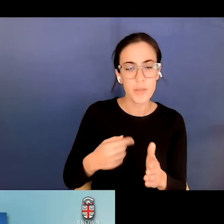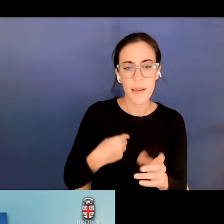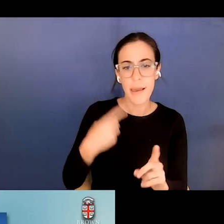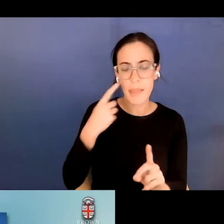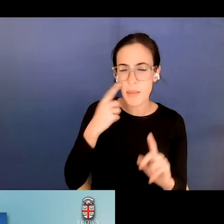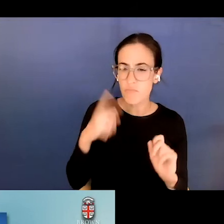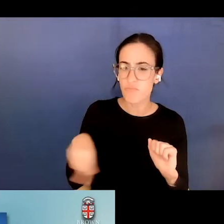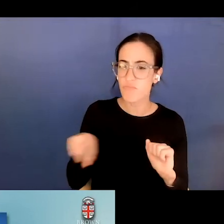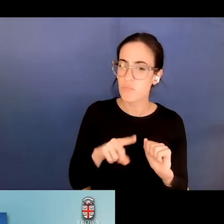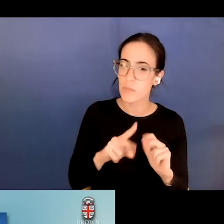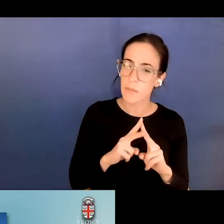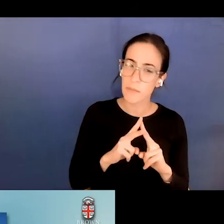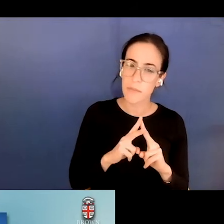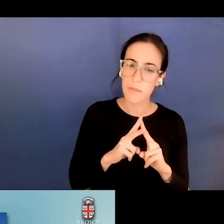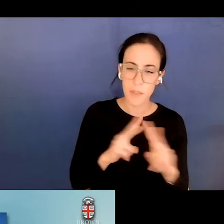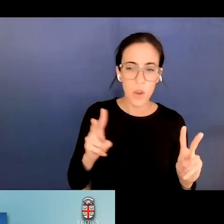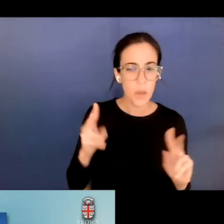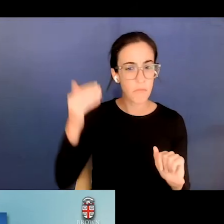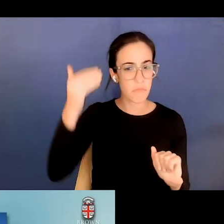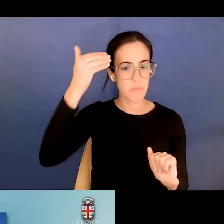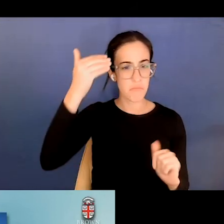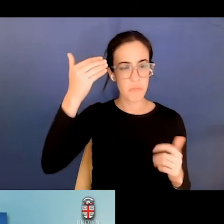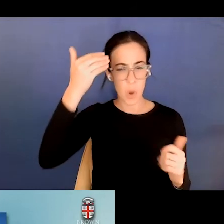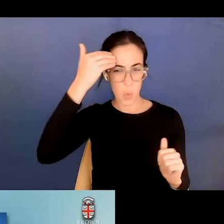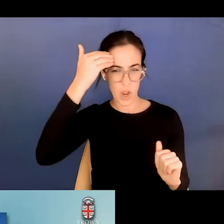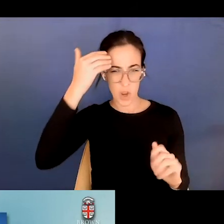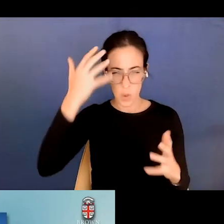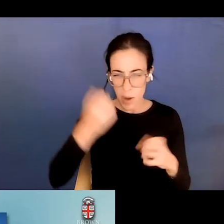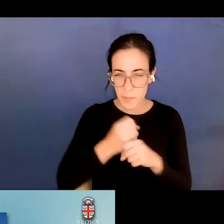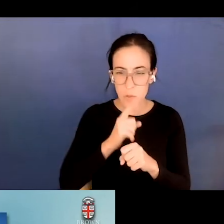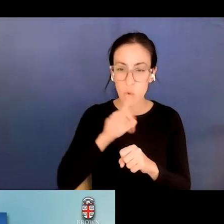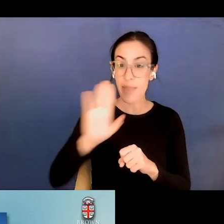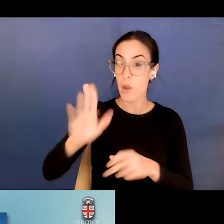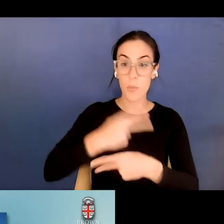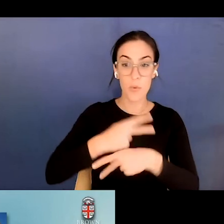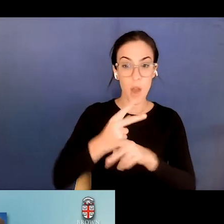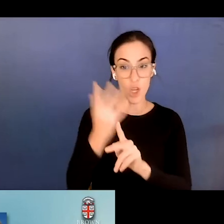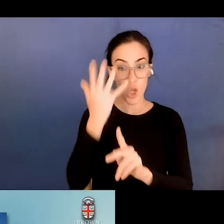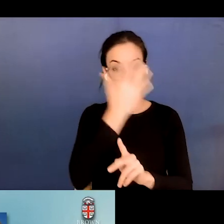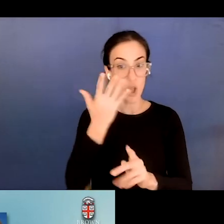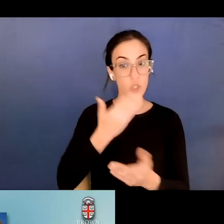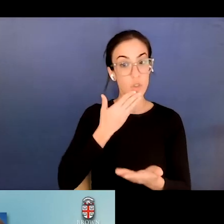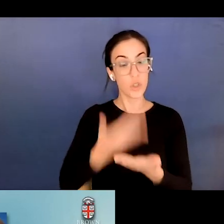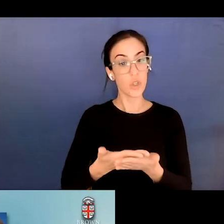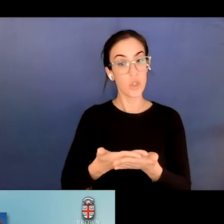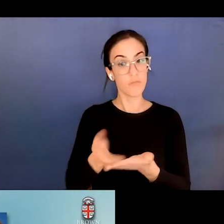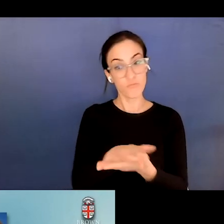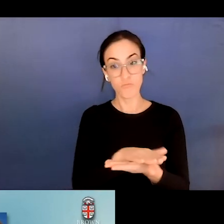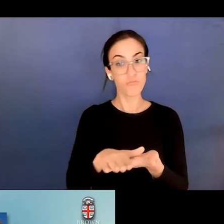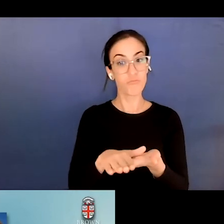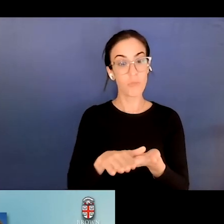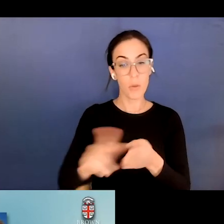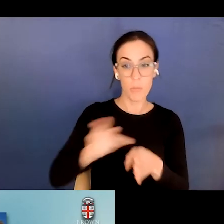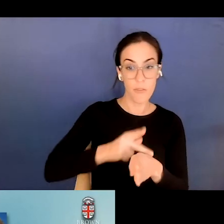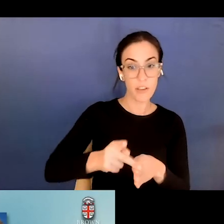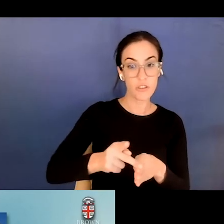very, very cognizant of their product looking and sounding good. You know, they want it to sound professional. I do think this idea of